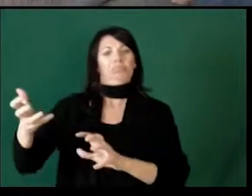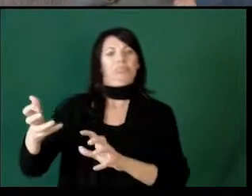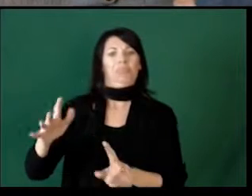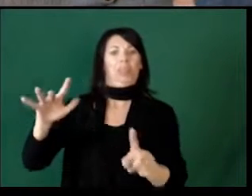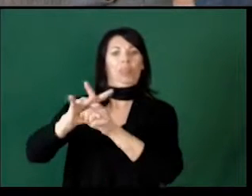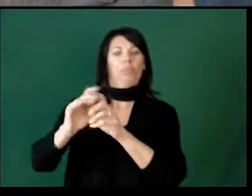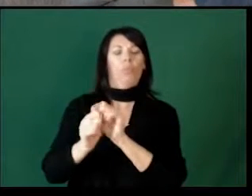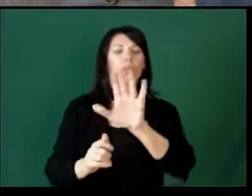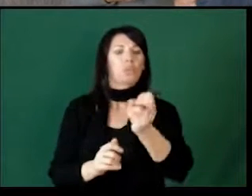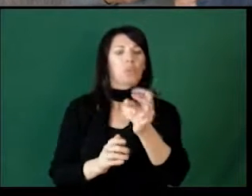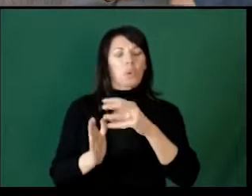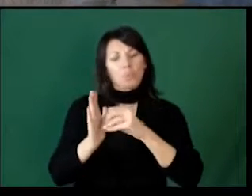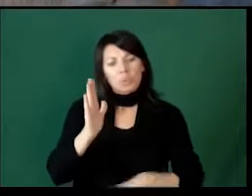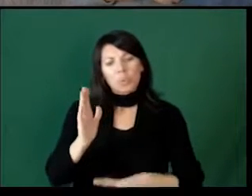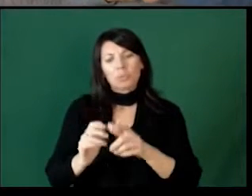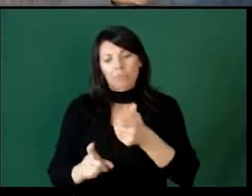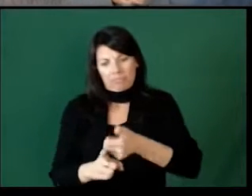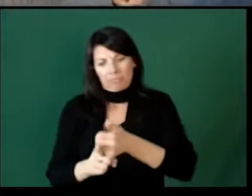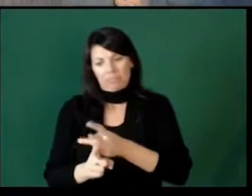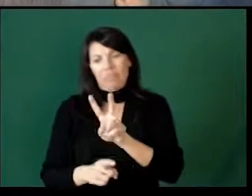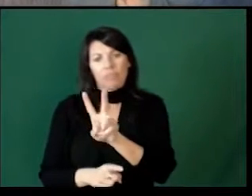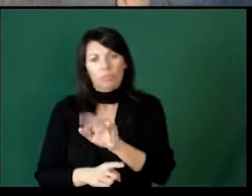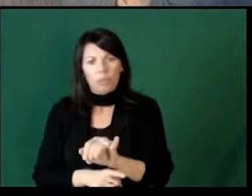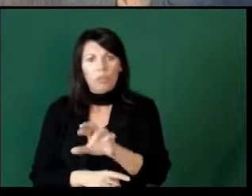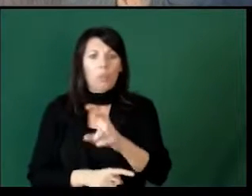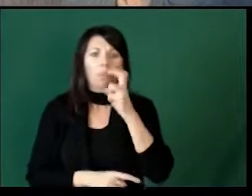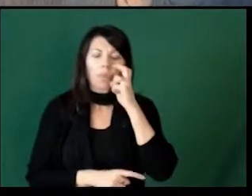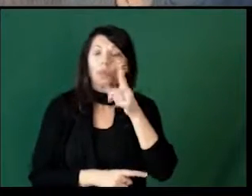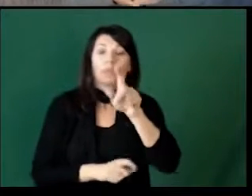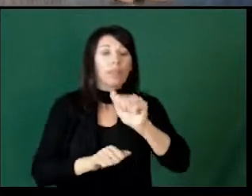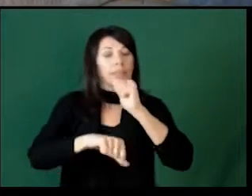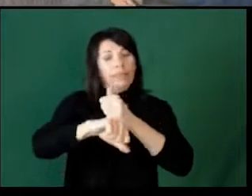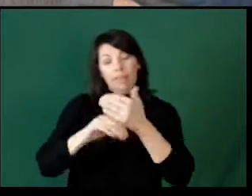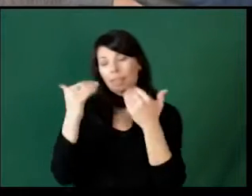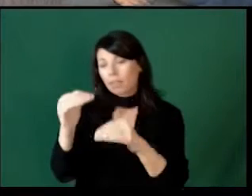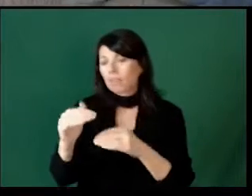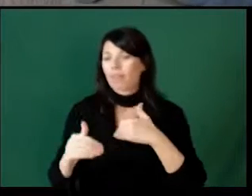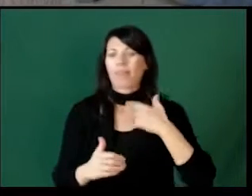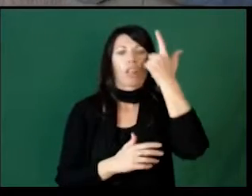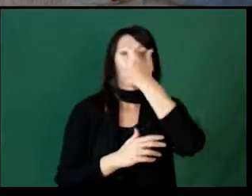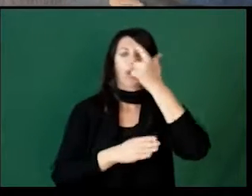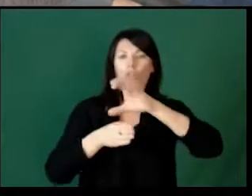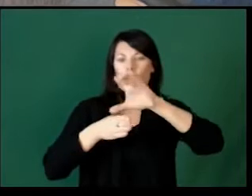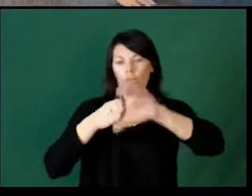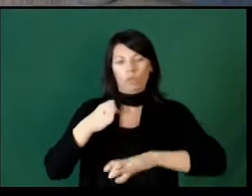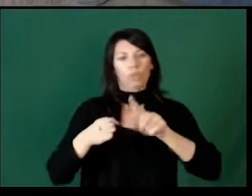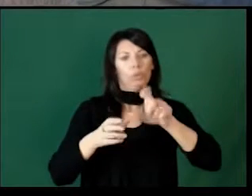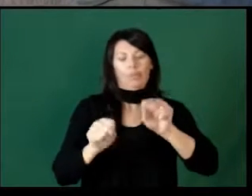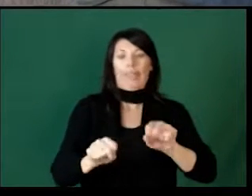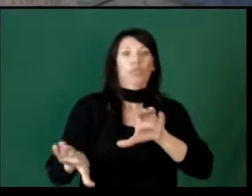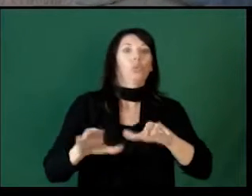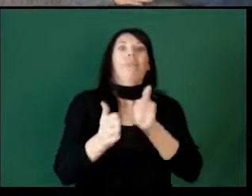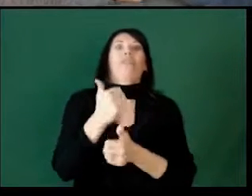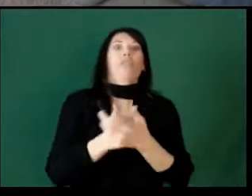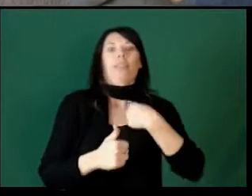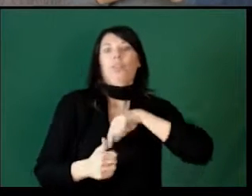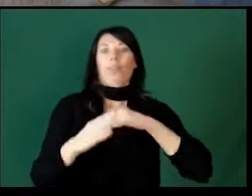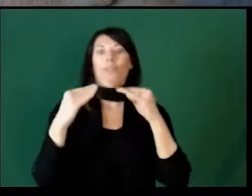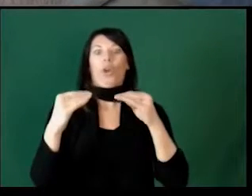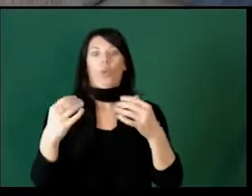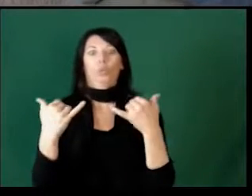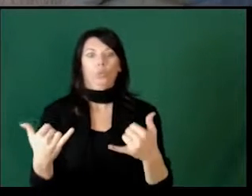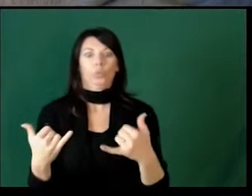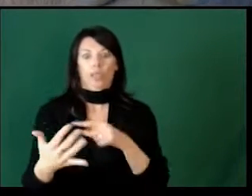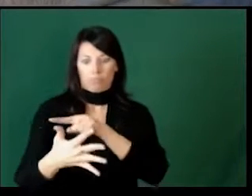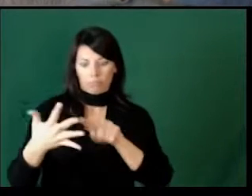behavior issues that might come up with your student who is blind or visually impaired. You can set limits, you can have logical consequences, you can do everything that we've